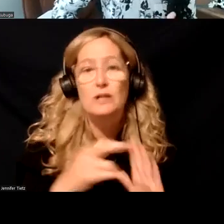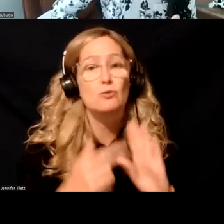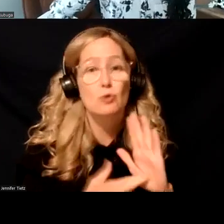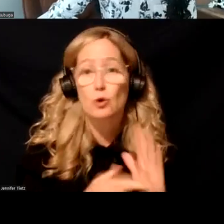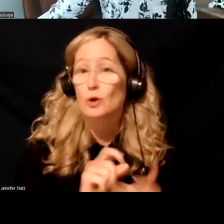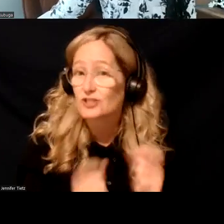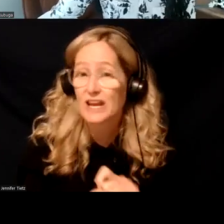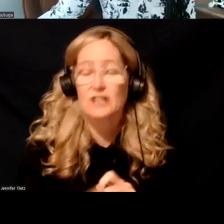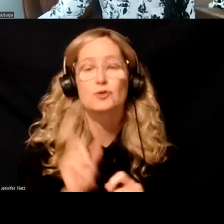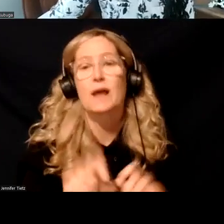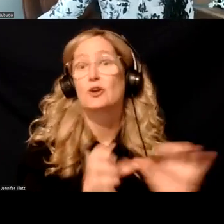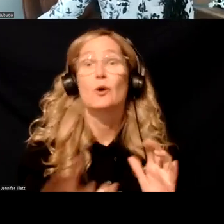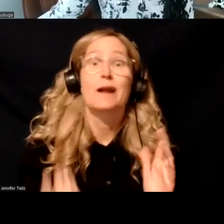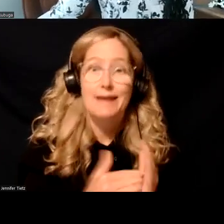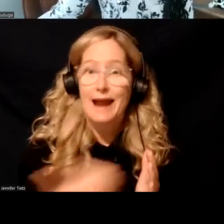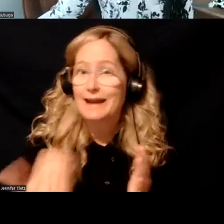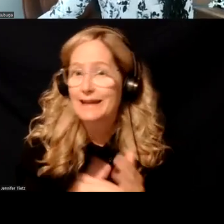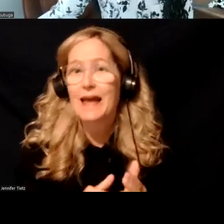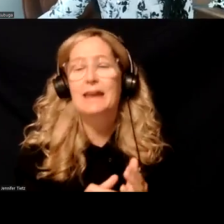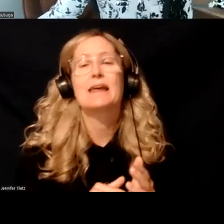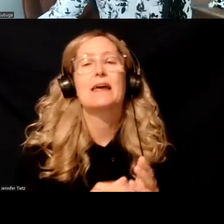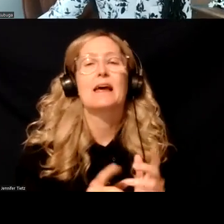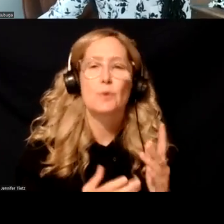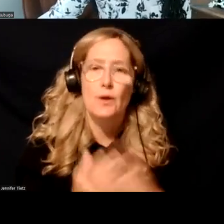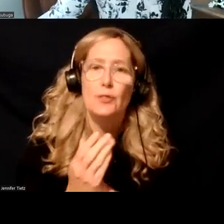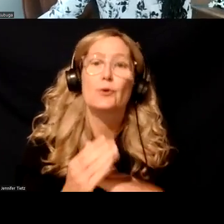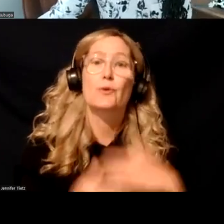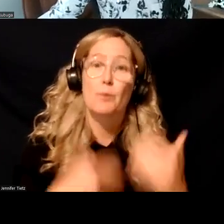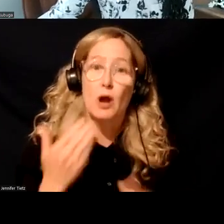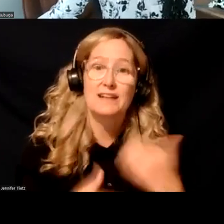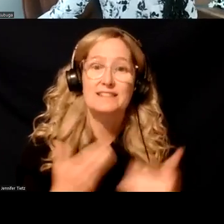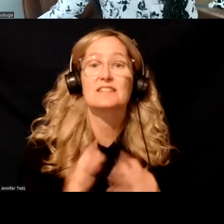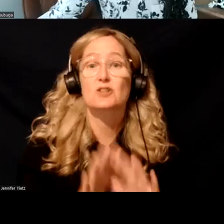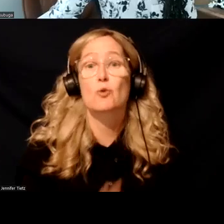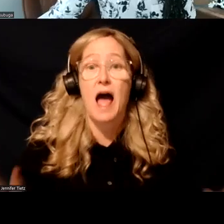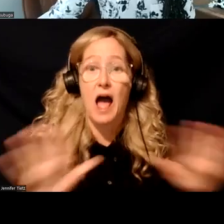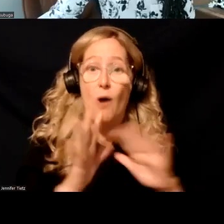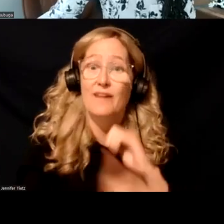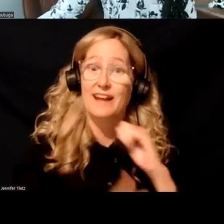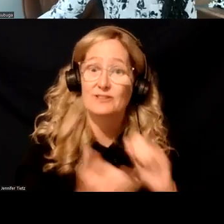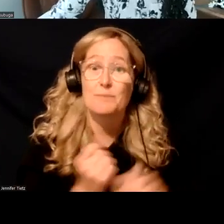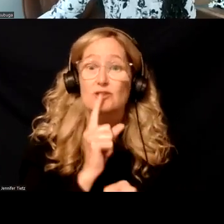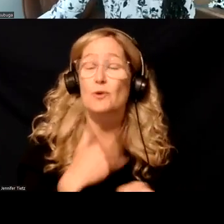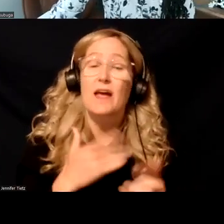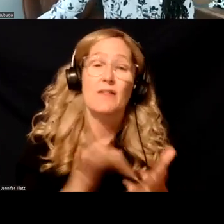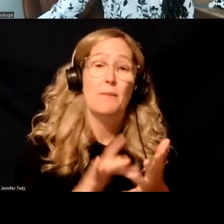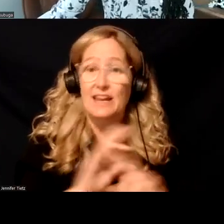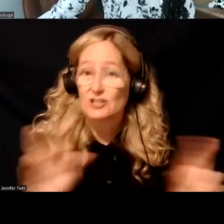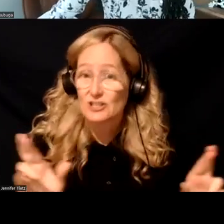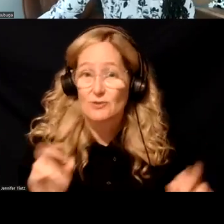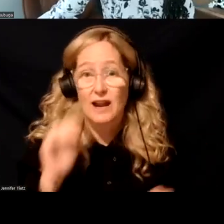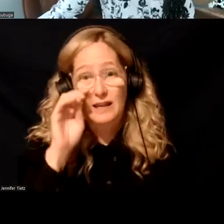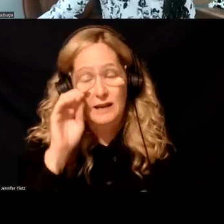over and over and over as, as we moved this, this process, uh, across the country. So making sure we had the medications available pro